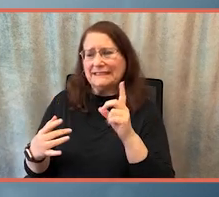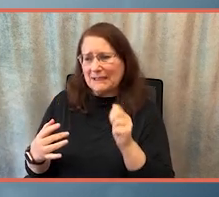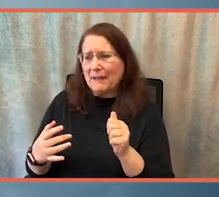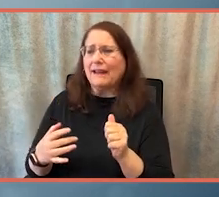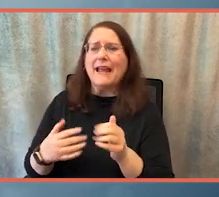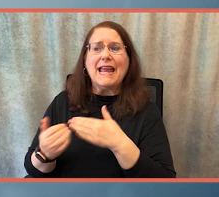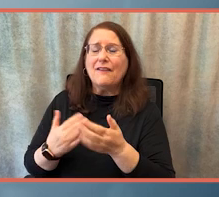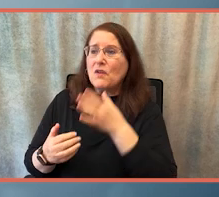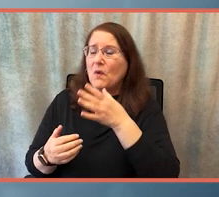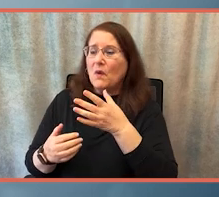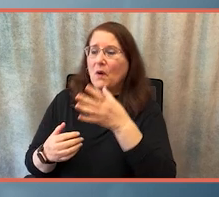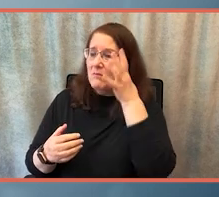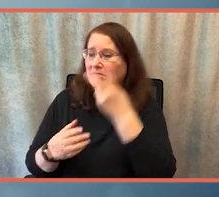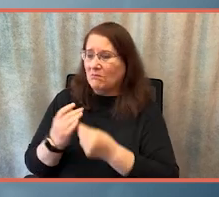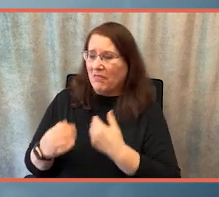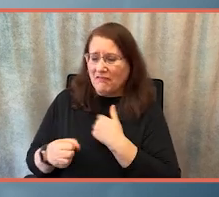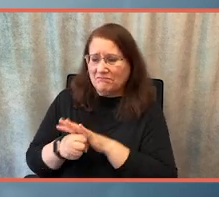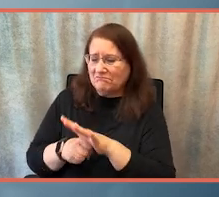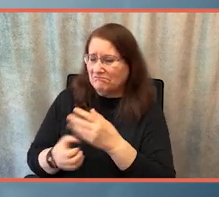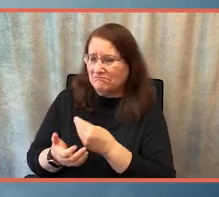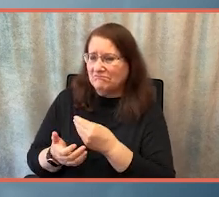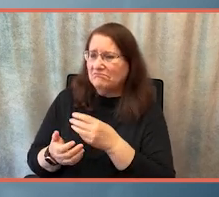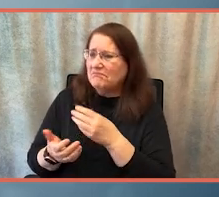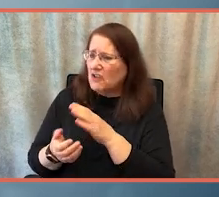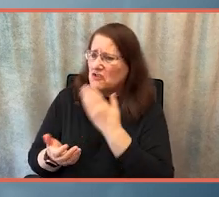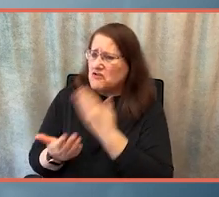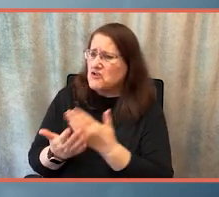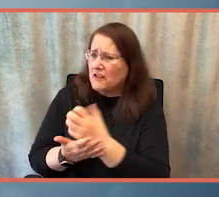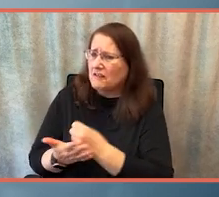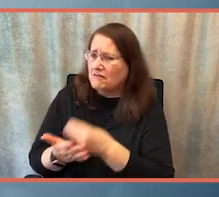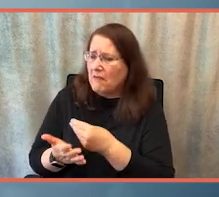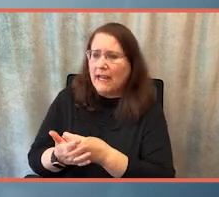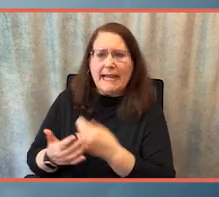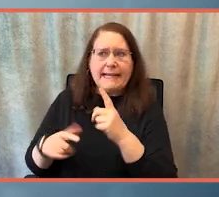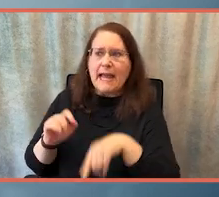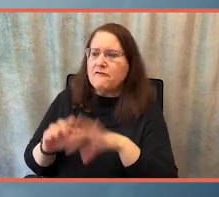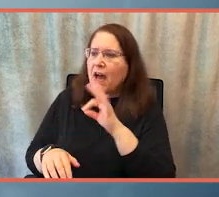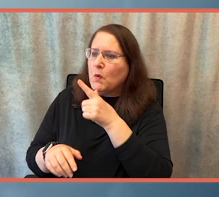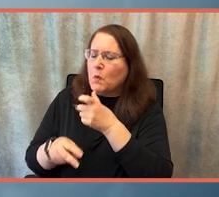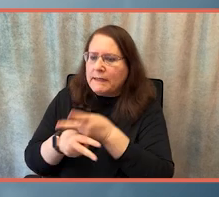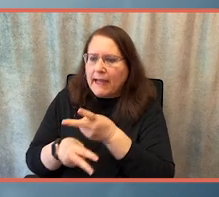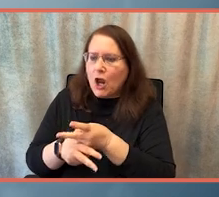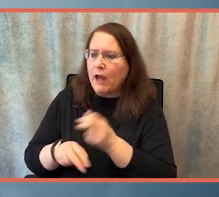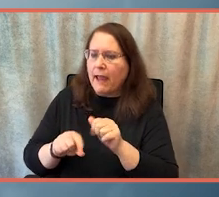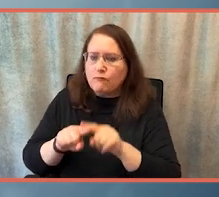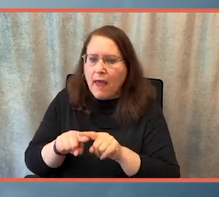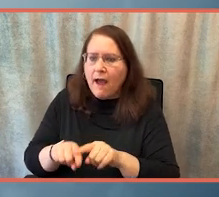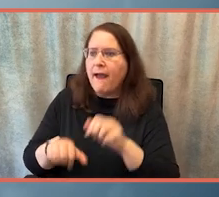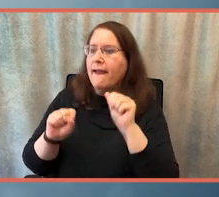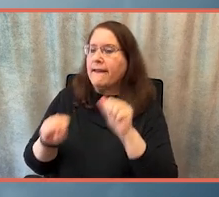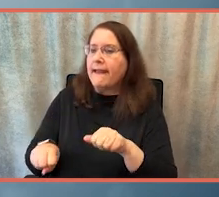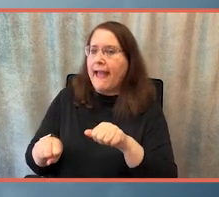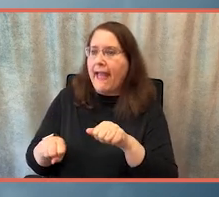salaries. We just could not find reliable or affordable care for her. So I had to leave the workforce. I had to leave my